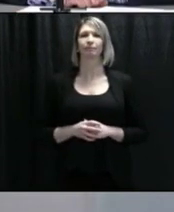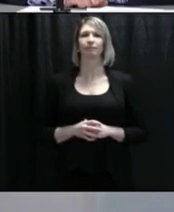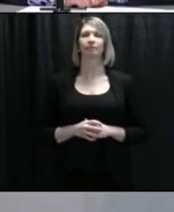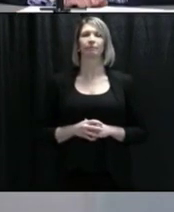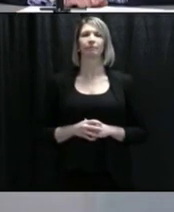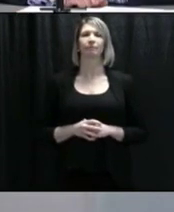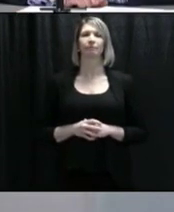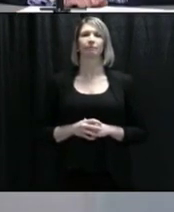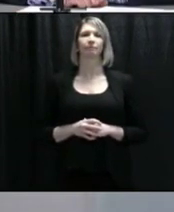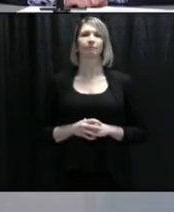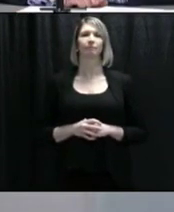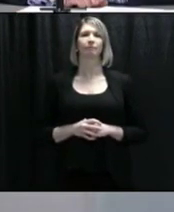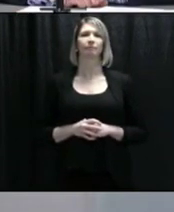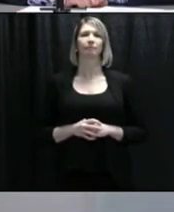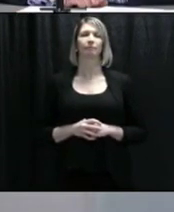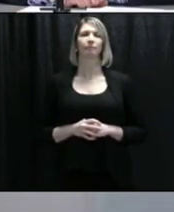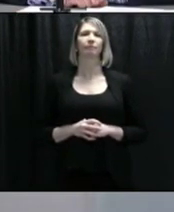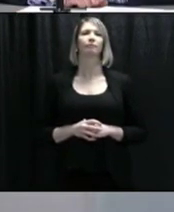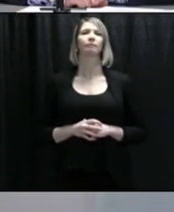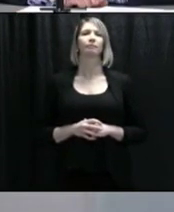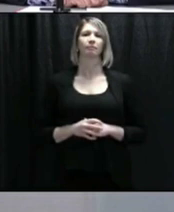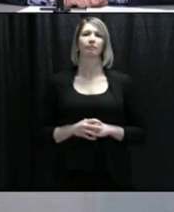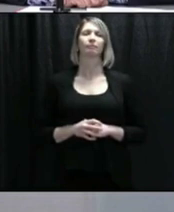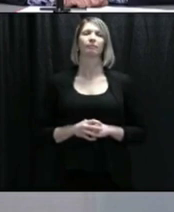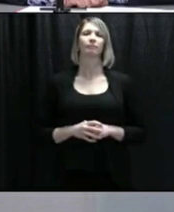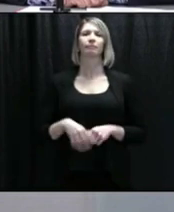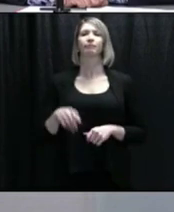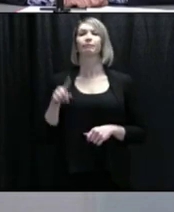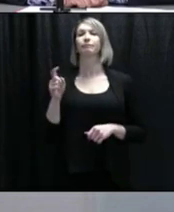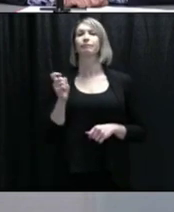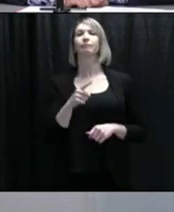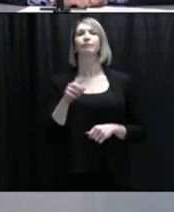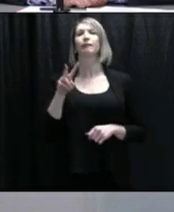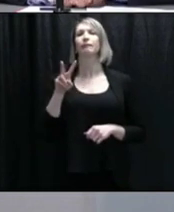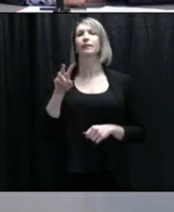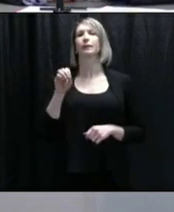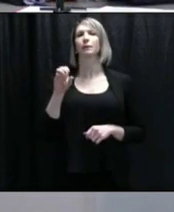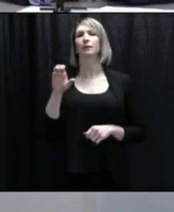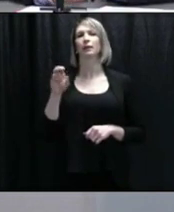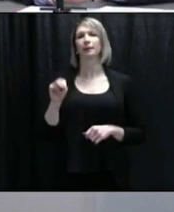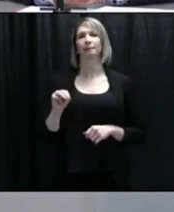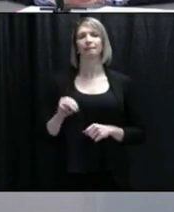The next question is from Ben Murphy from BOCM News. Please go ahead.